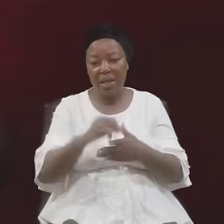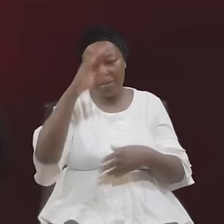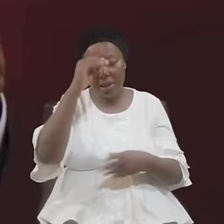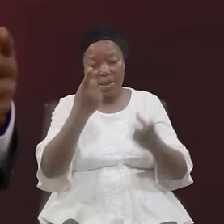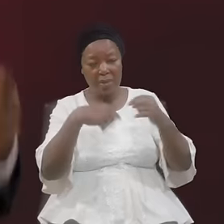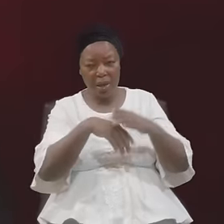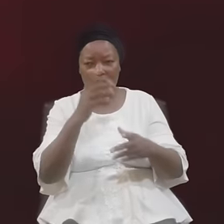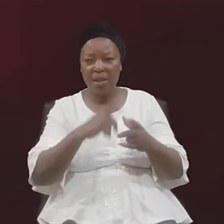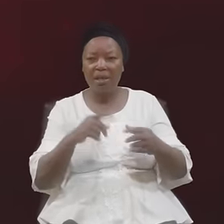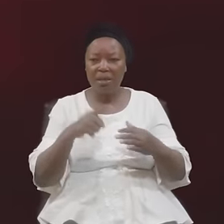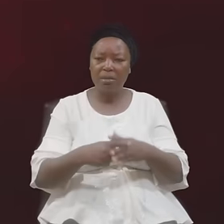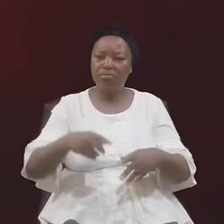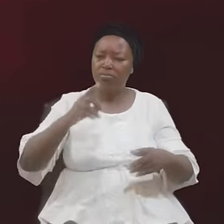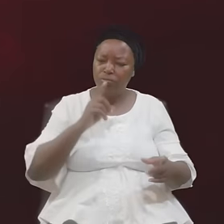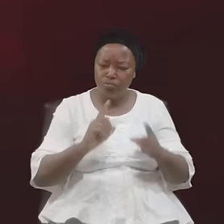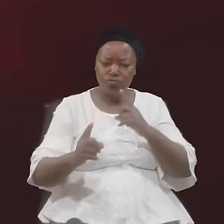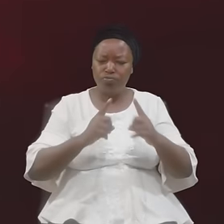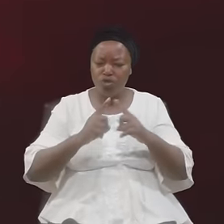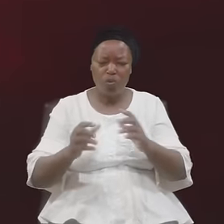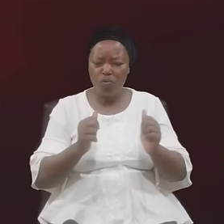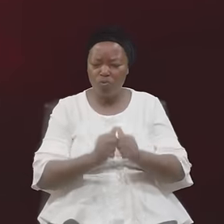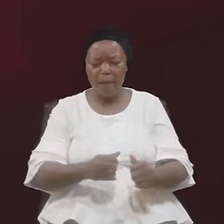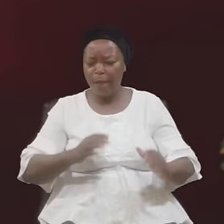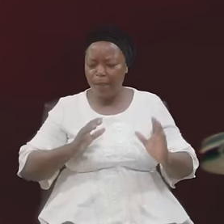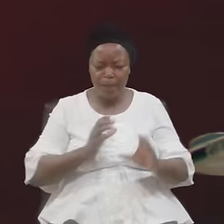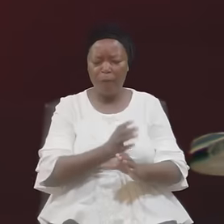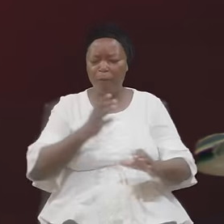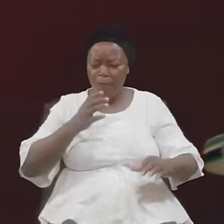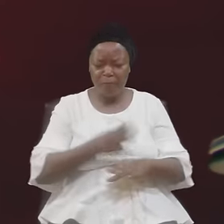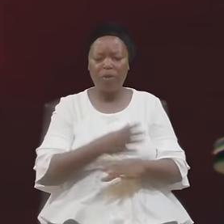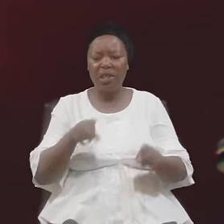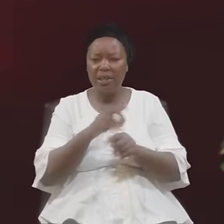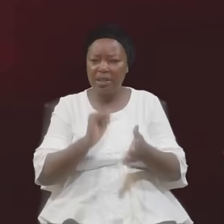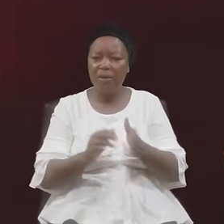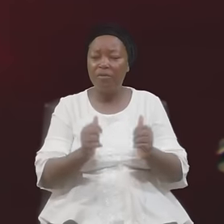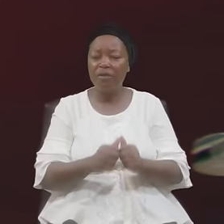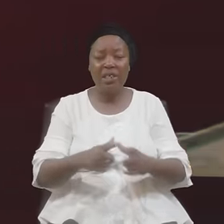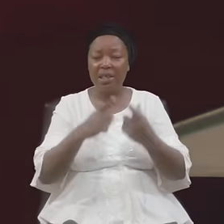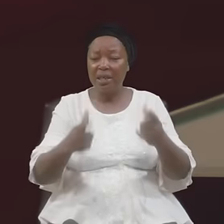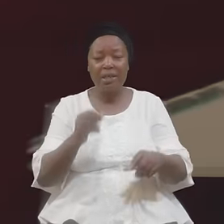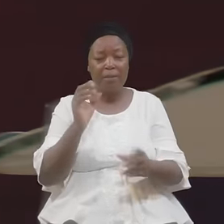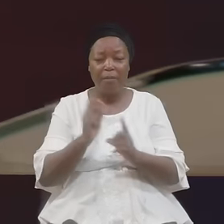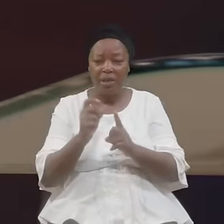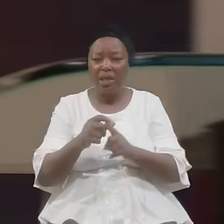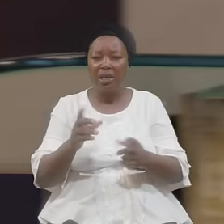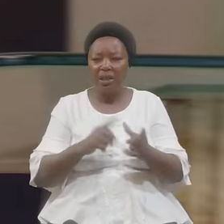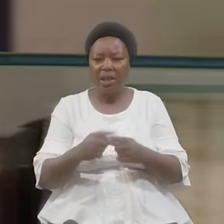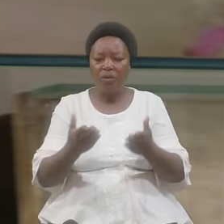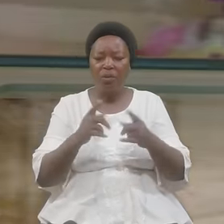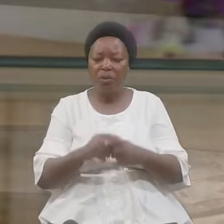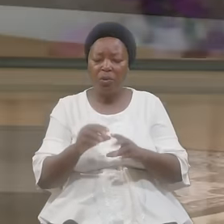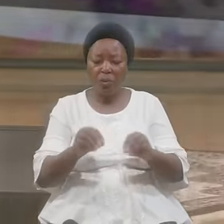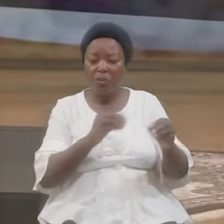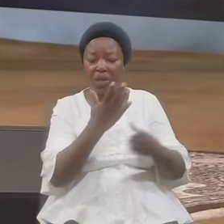And He Preached Forceful Dynamic Message Powerful Message And Now He Wanted To Lay Hands On